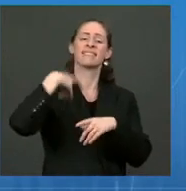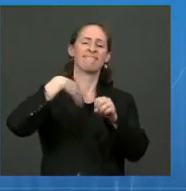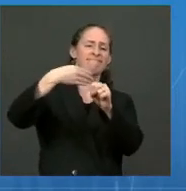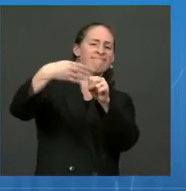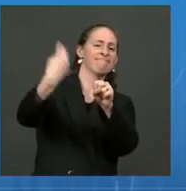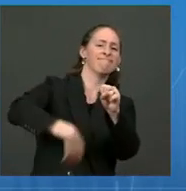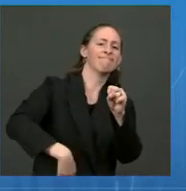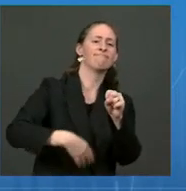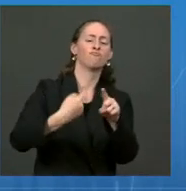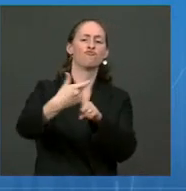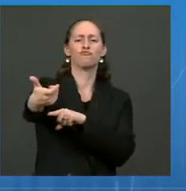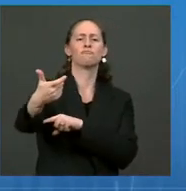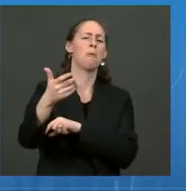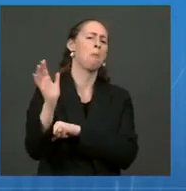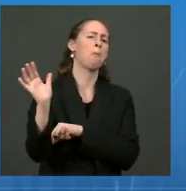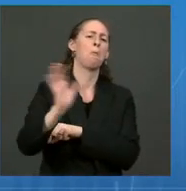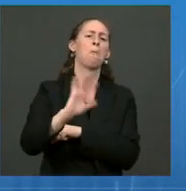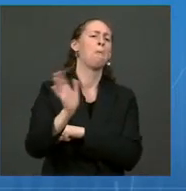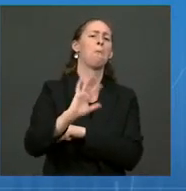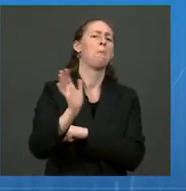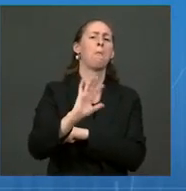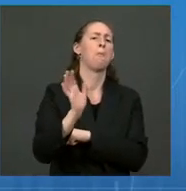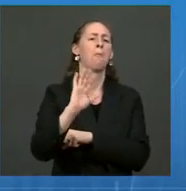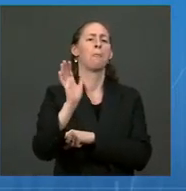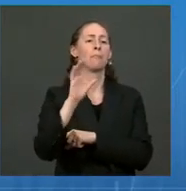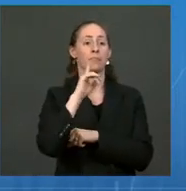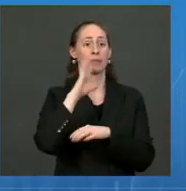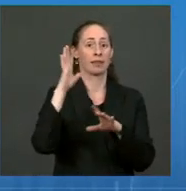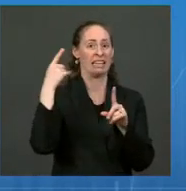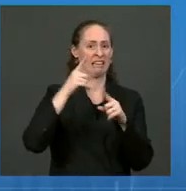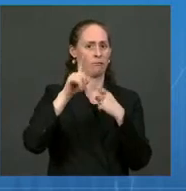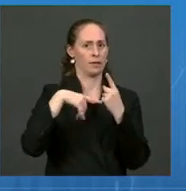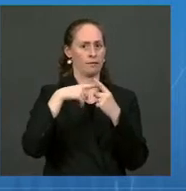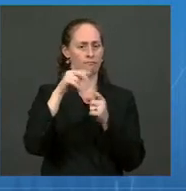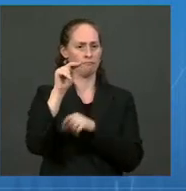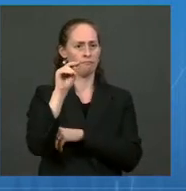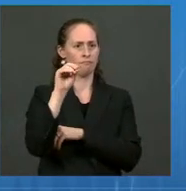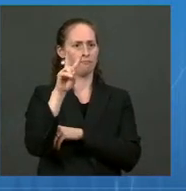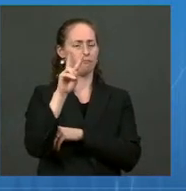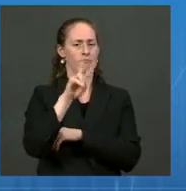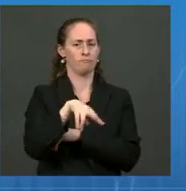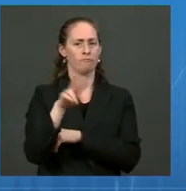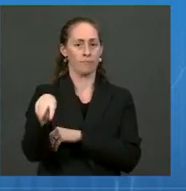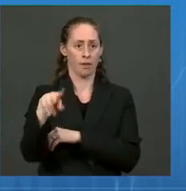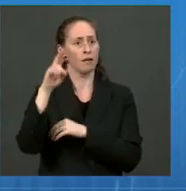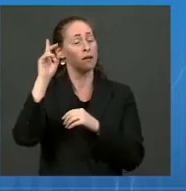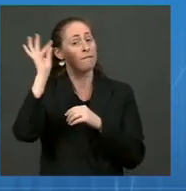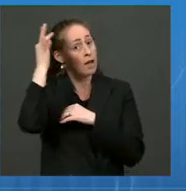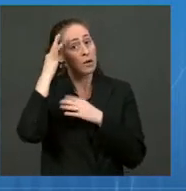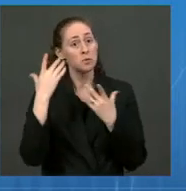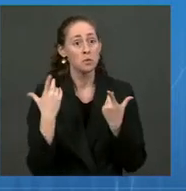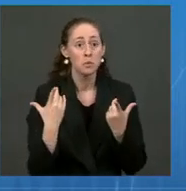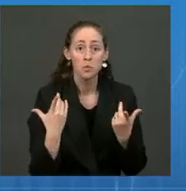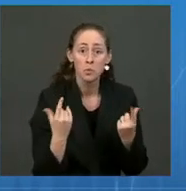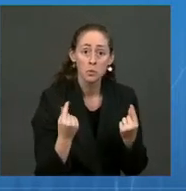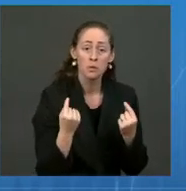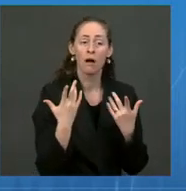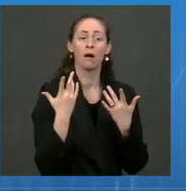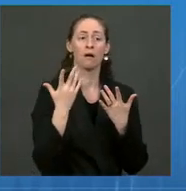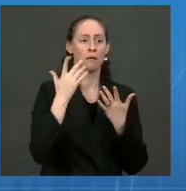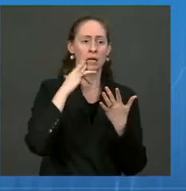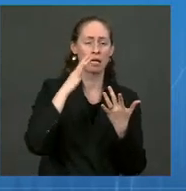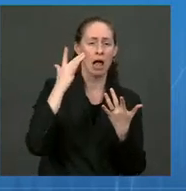this 22nd of November and the federal contractor deadline is not until December